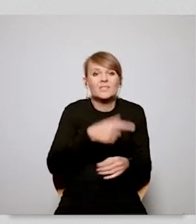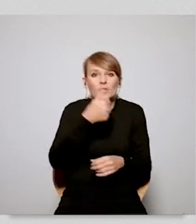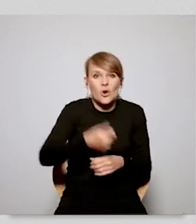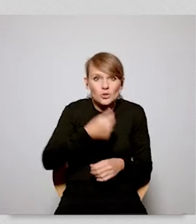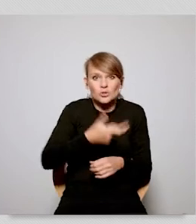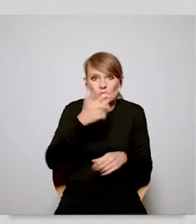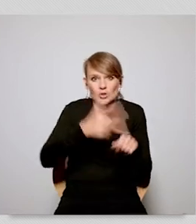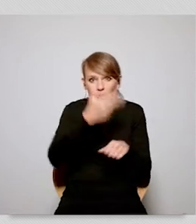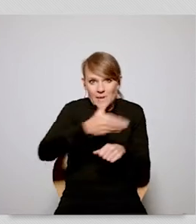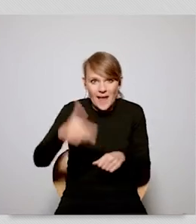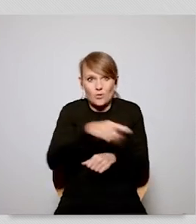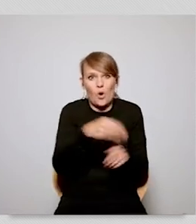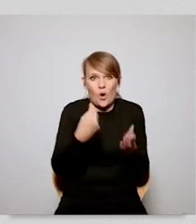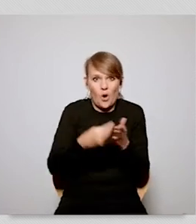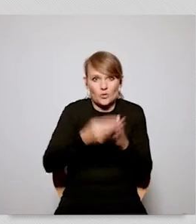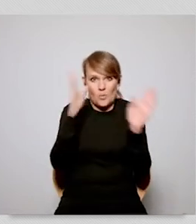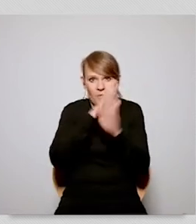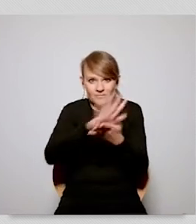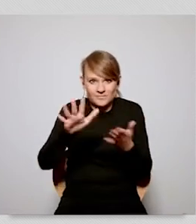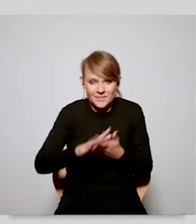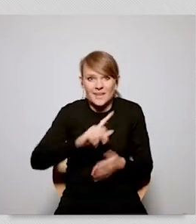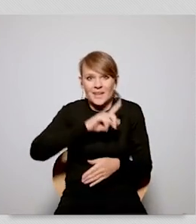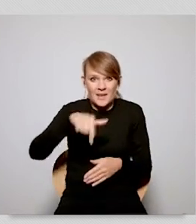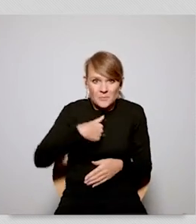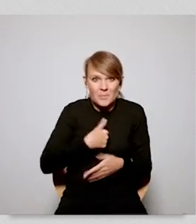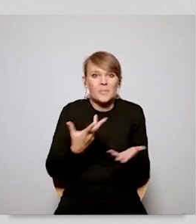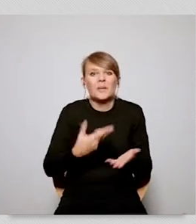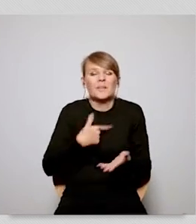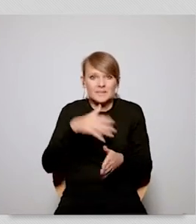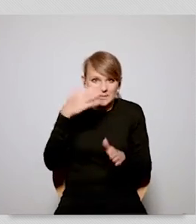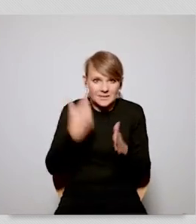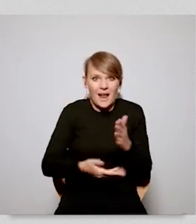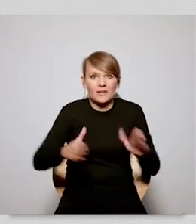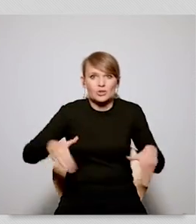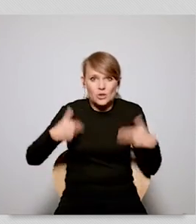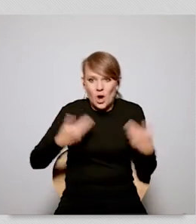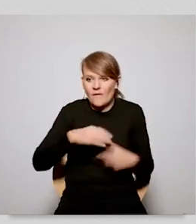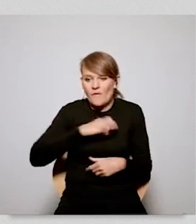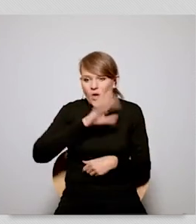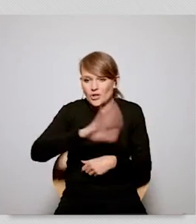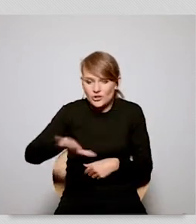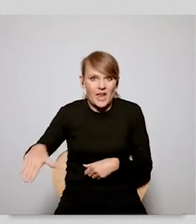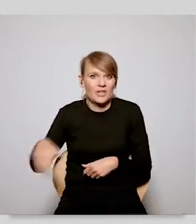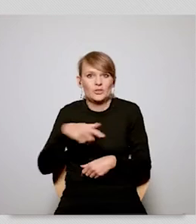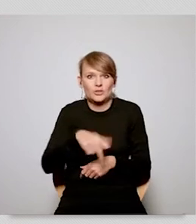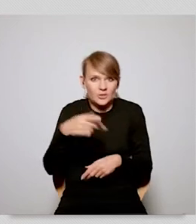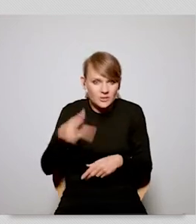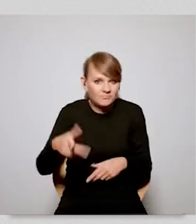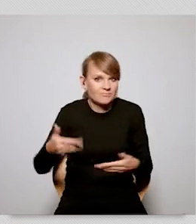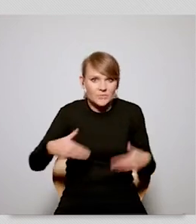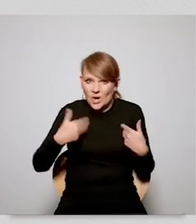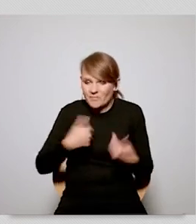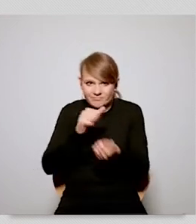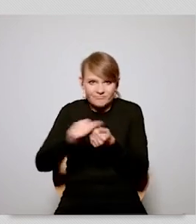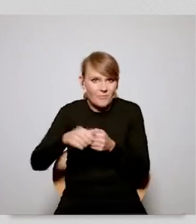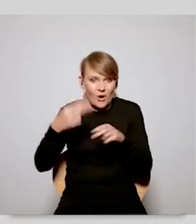is the cost of air pollution in our country every year and we pay with the health of our kids and